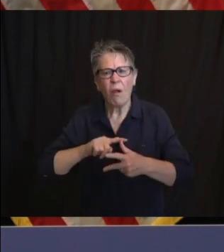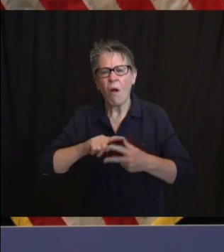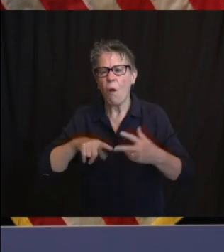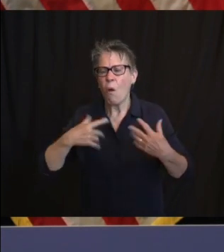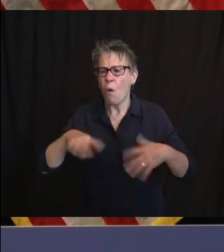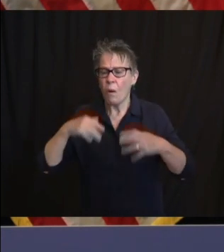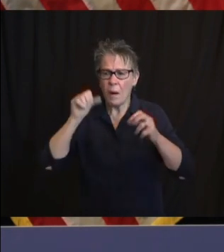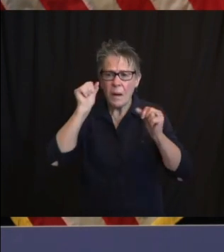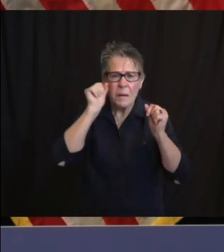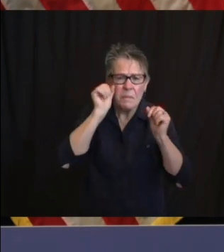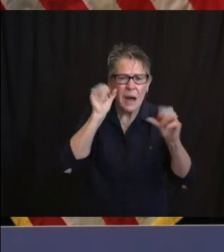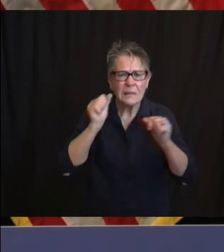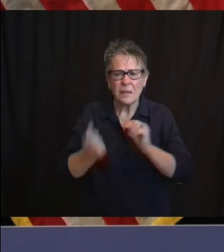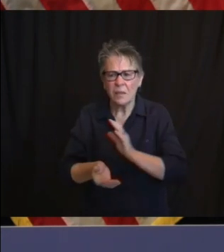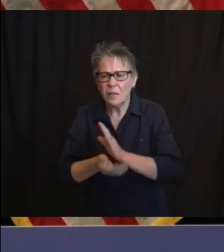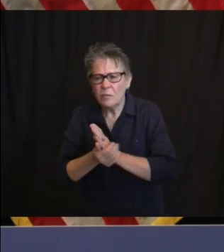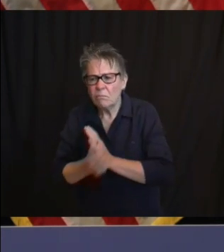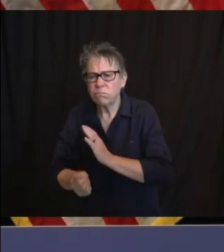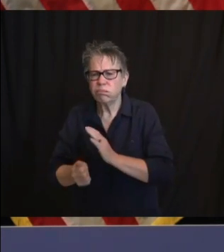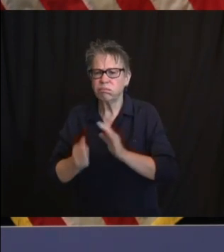Incredible members of our team.